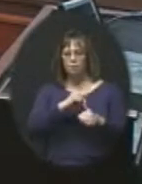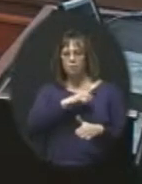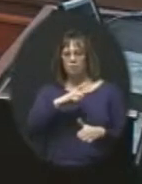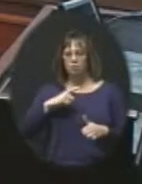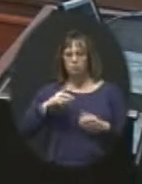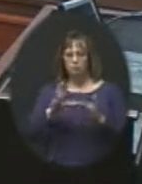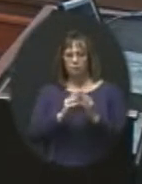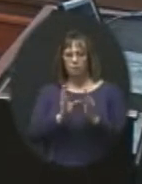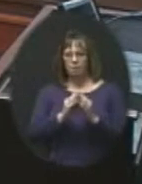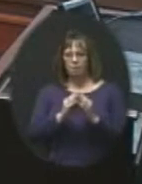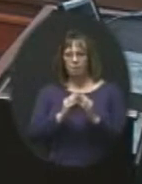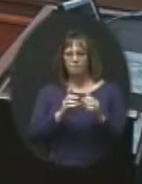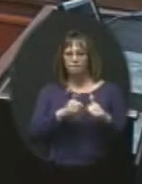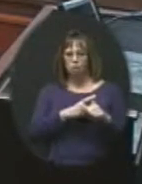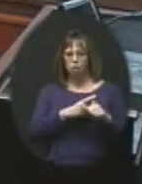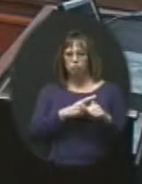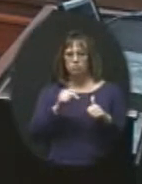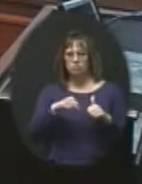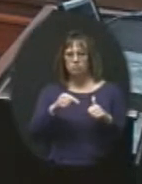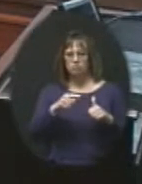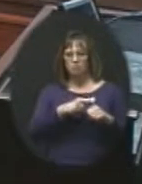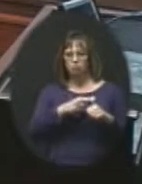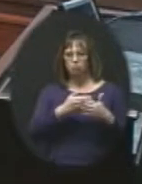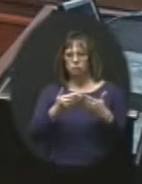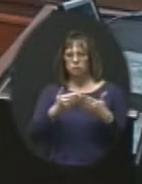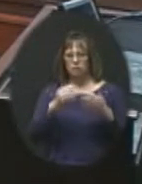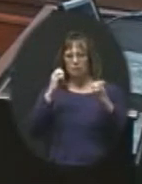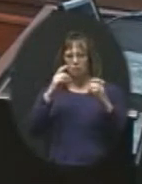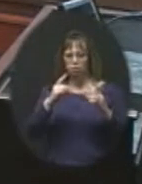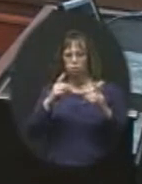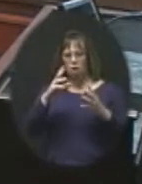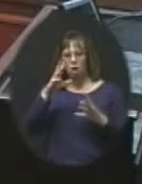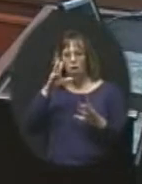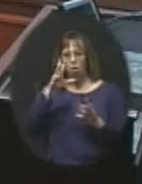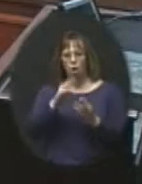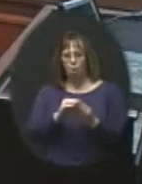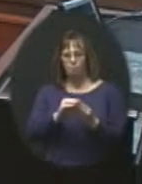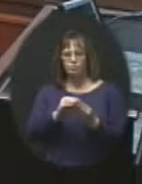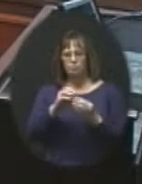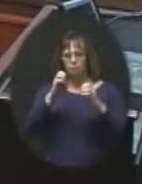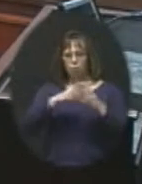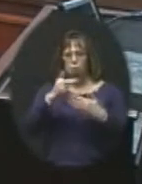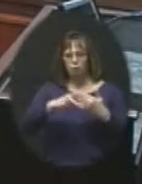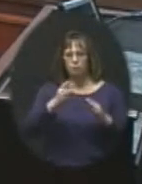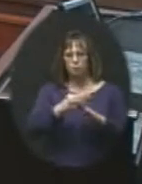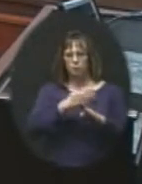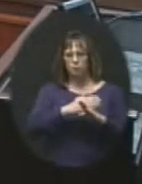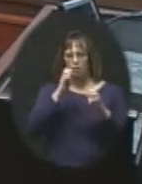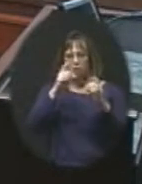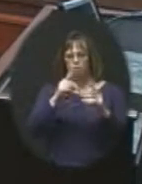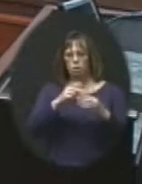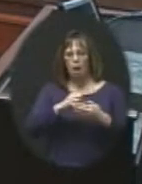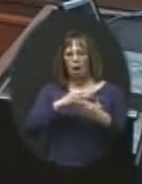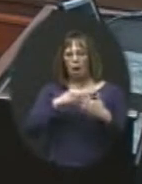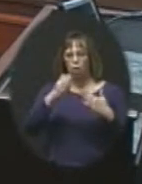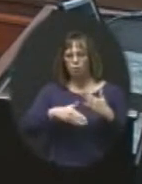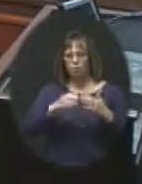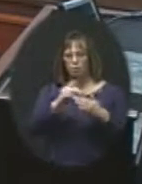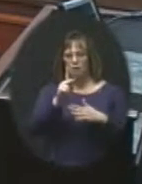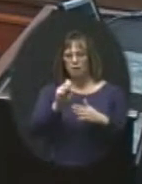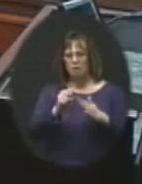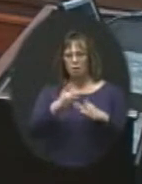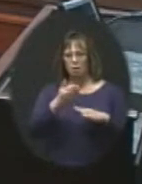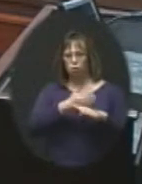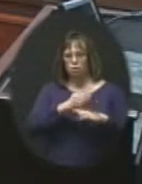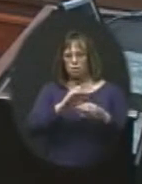committee. First off, this is the first in education. It's a comprehensive program for improving educational outcomes in Kansas by increasing